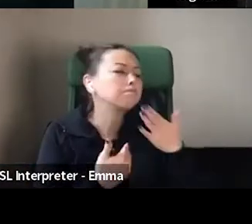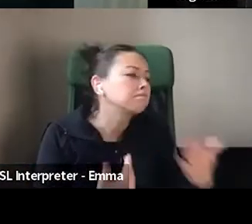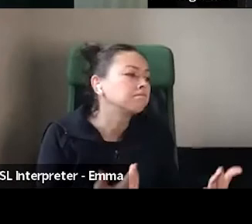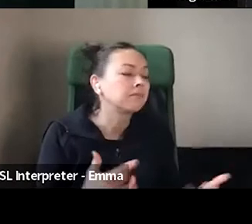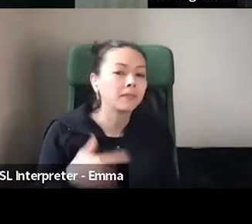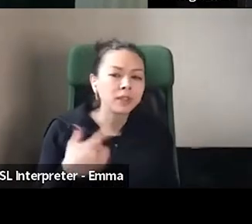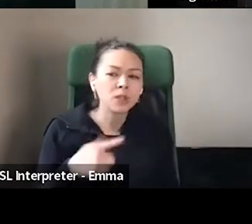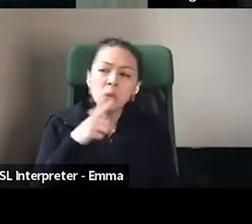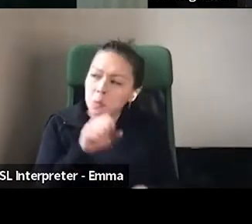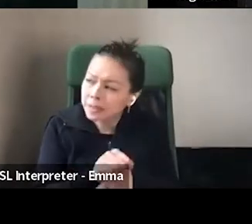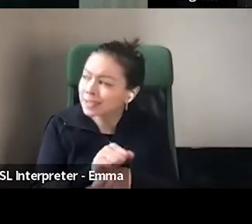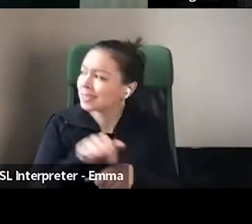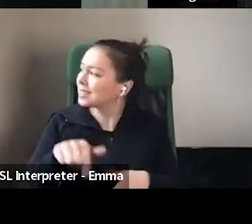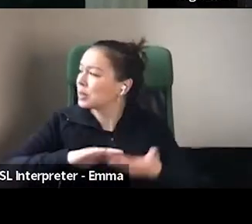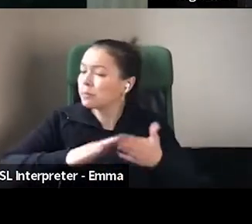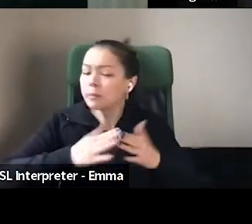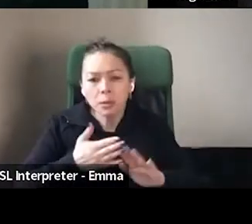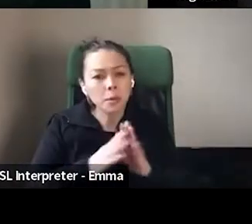Lori.